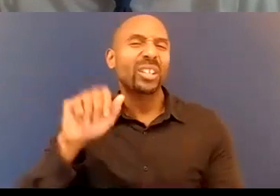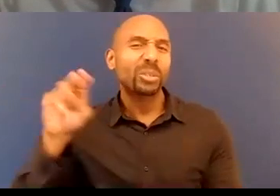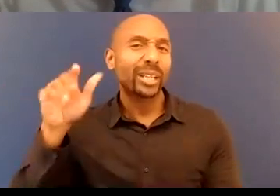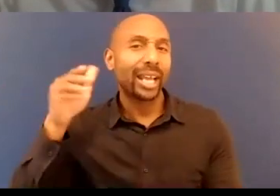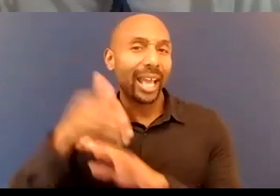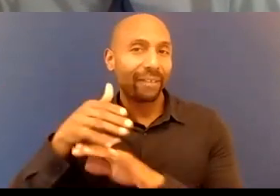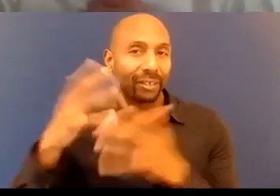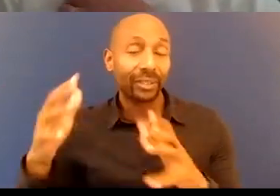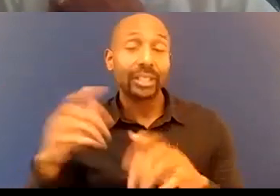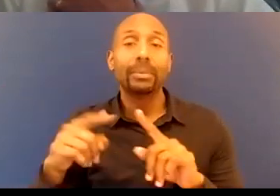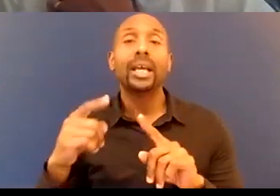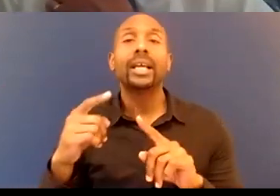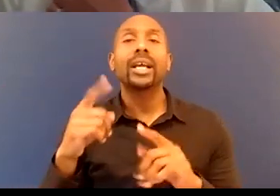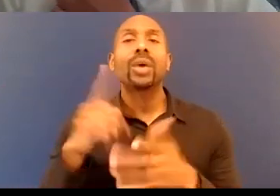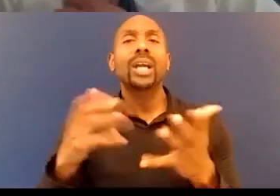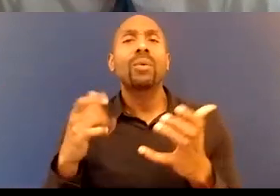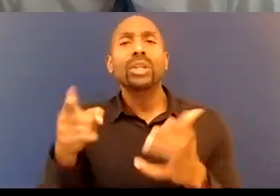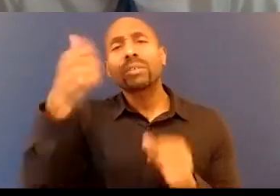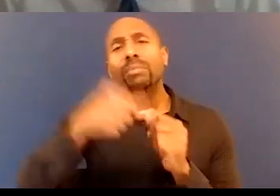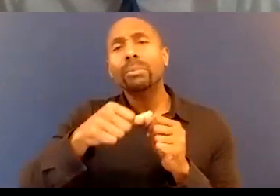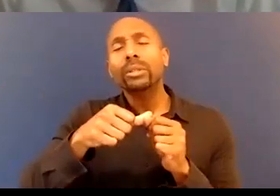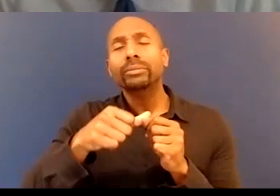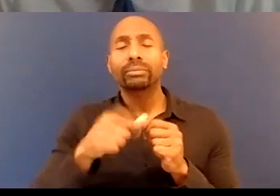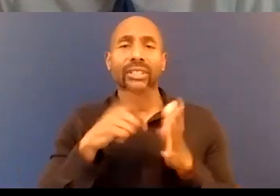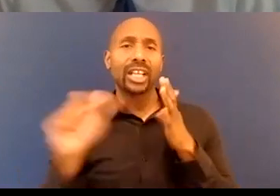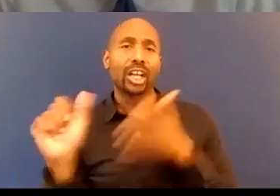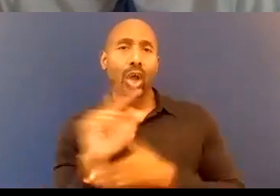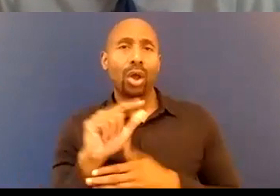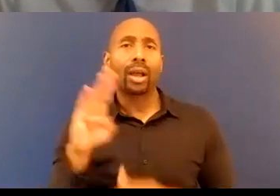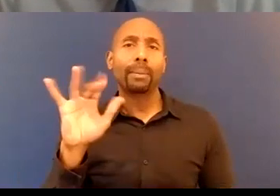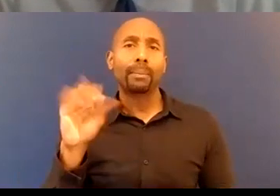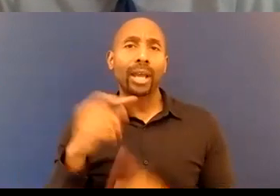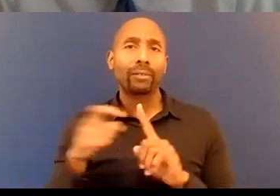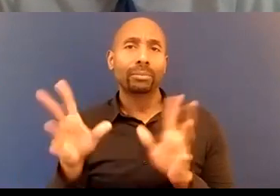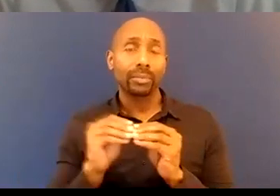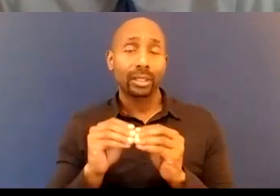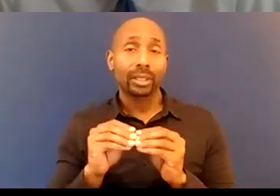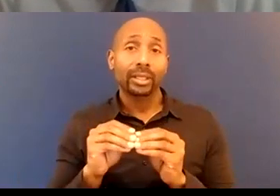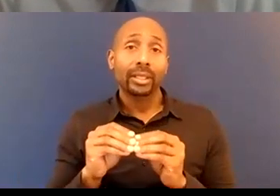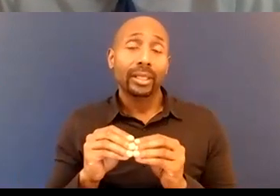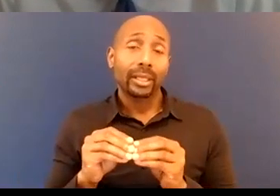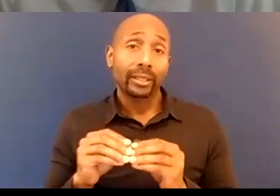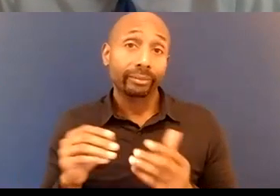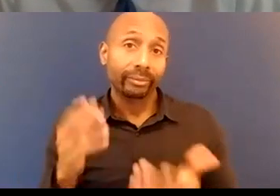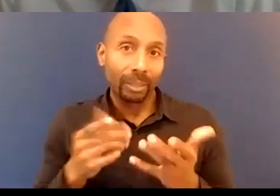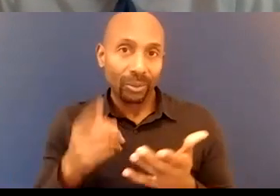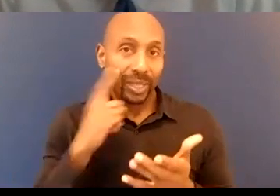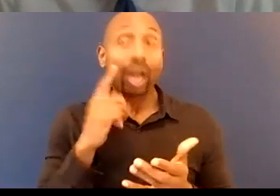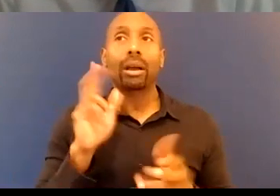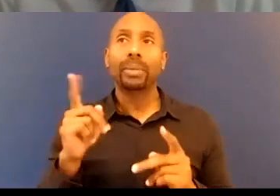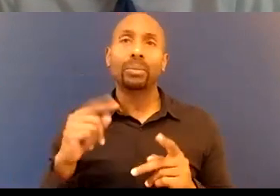get from this if you look at everybody's bio from this session you would have thought people would have came on here yelling at each other